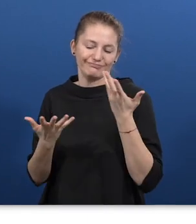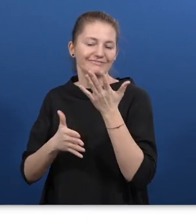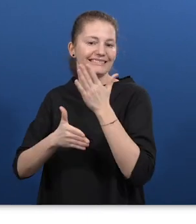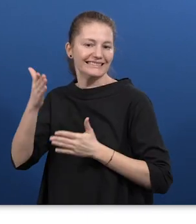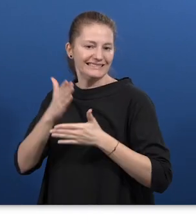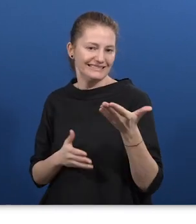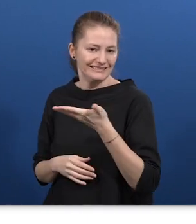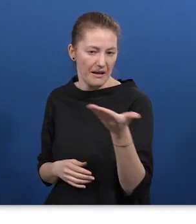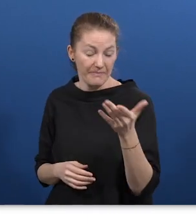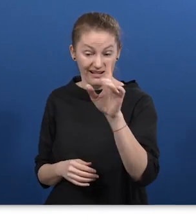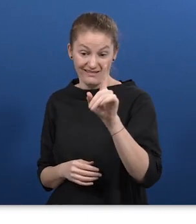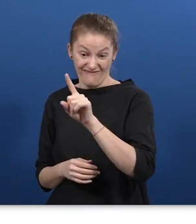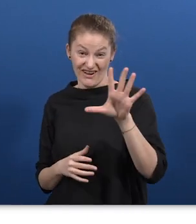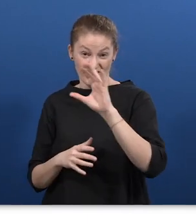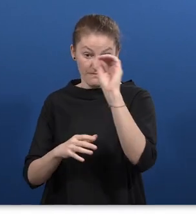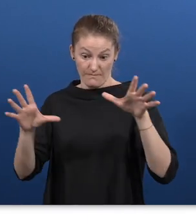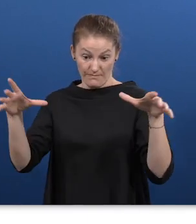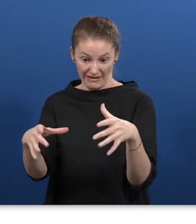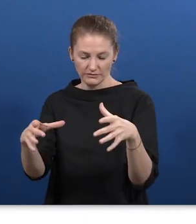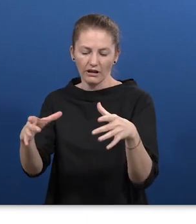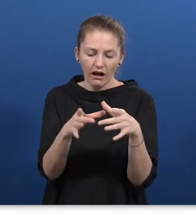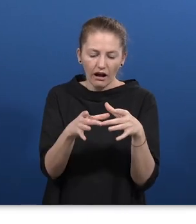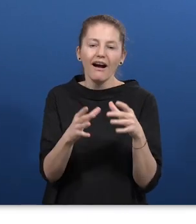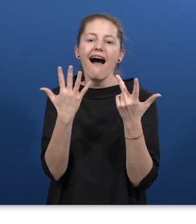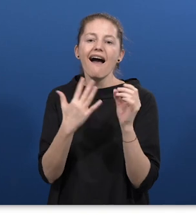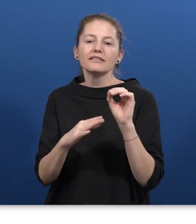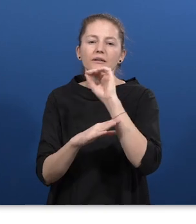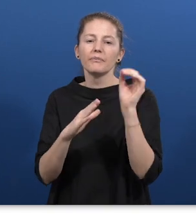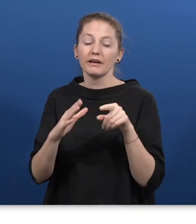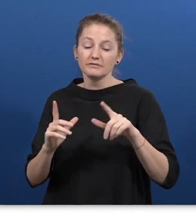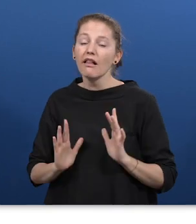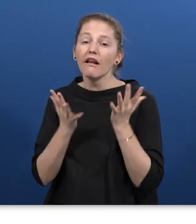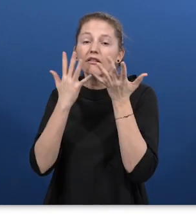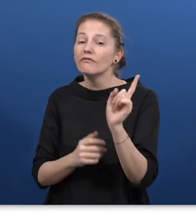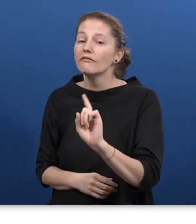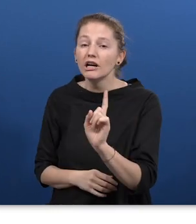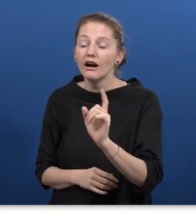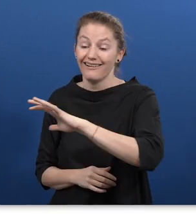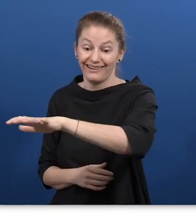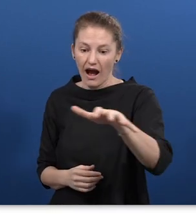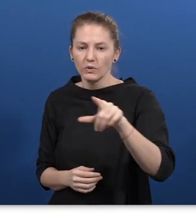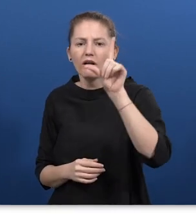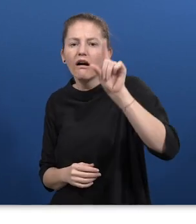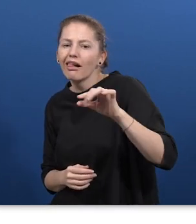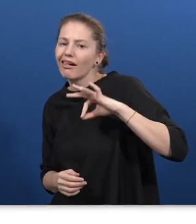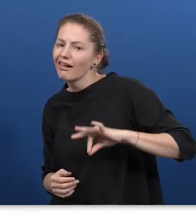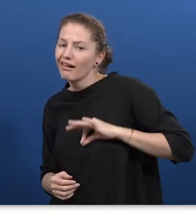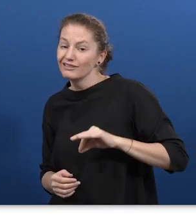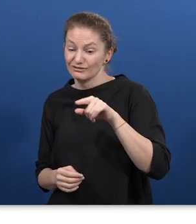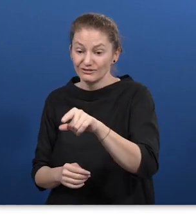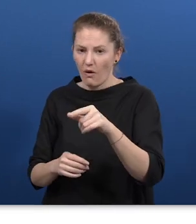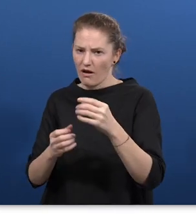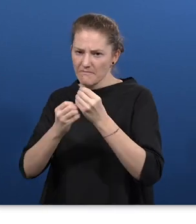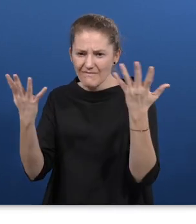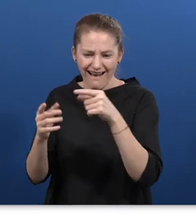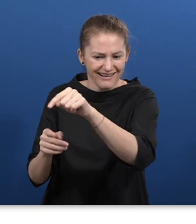Out of these 15%, 80% live in low-income countries, where they are faced with poor health conditions, less